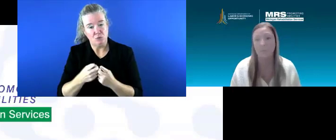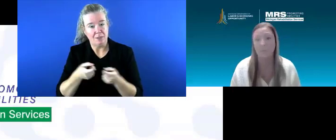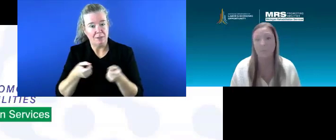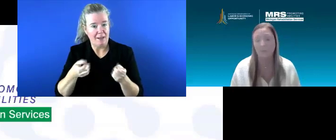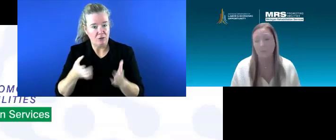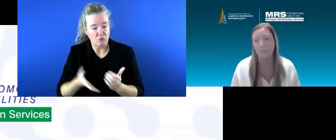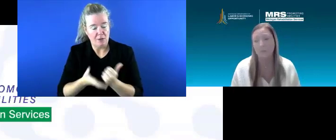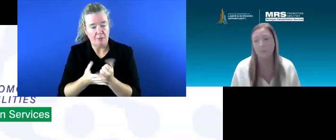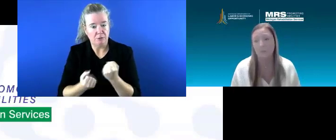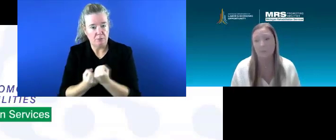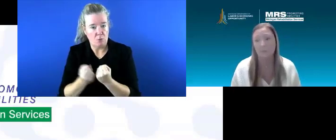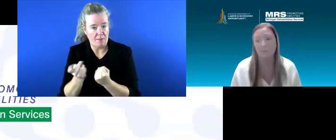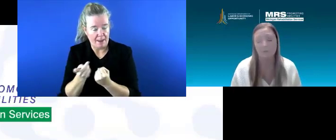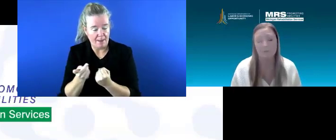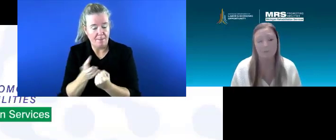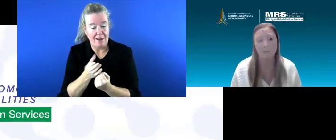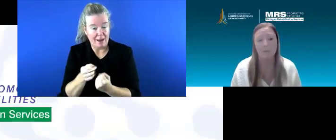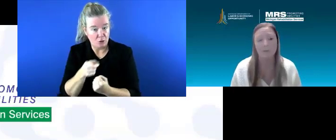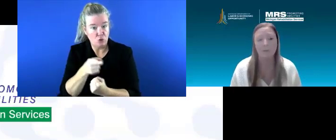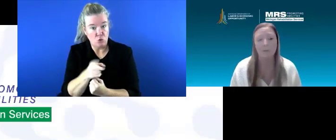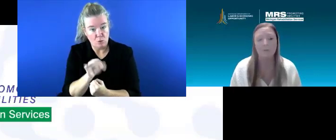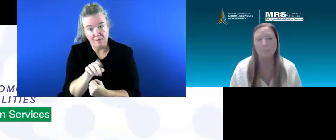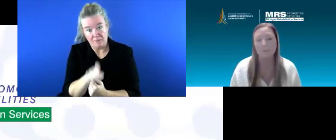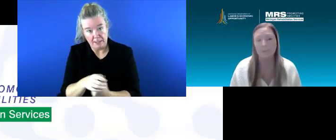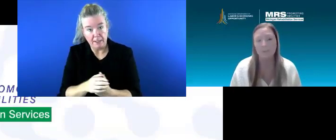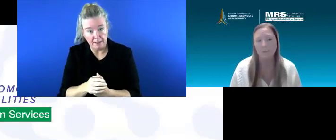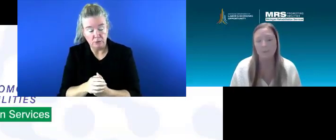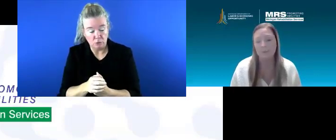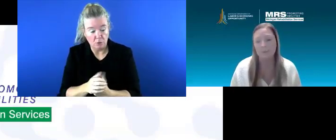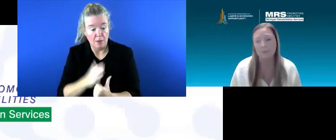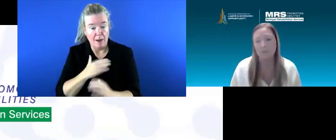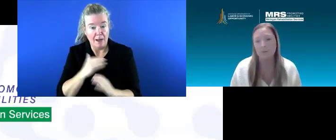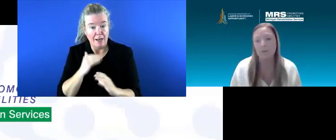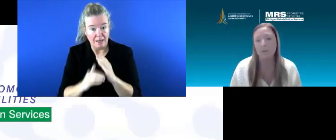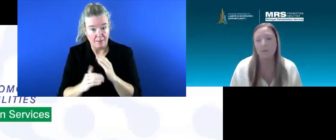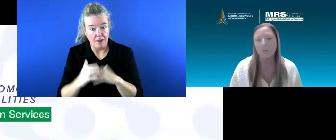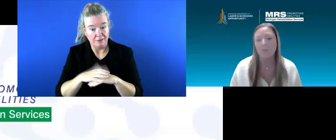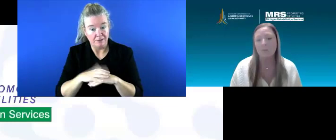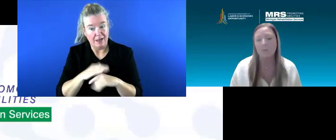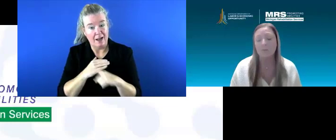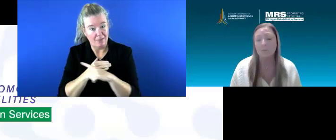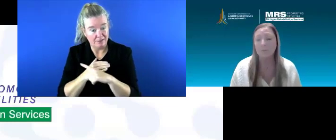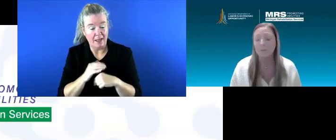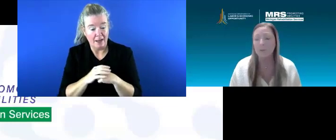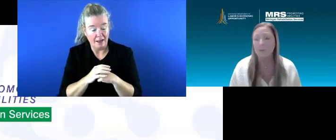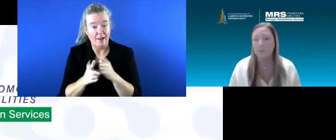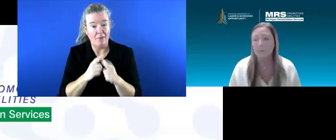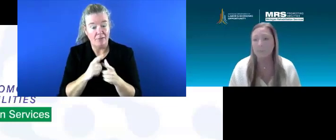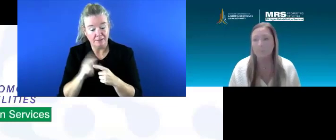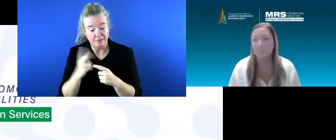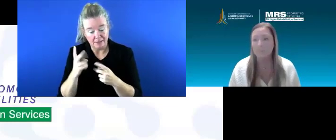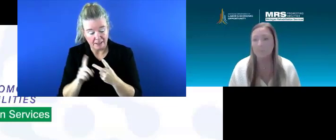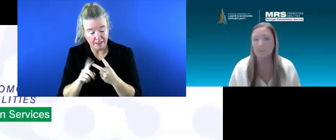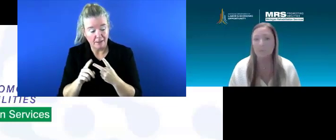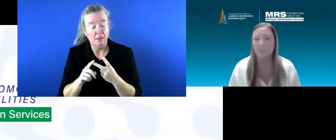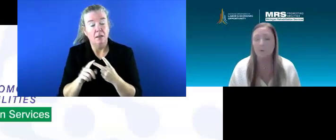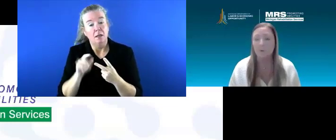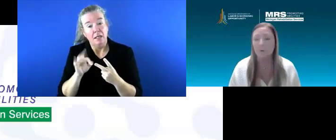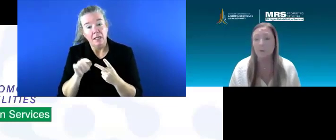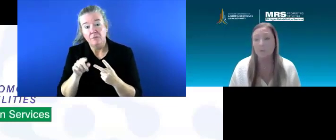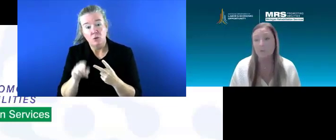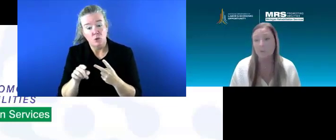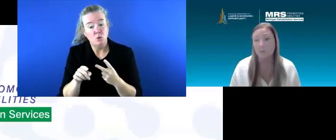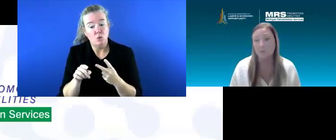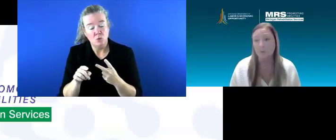help support them and also you if needed. So my email is on there. And then too, um, if you